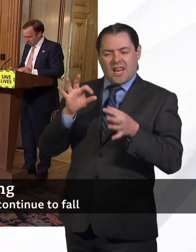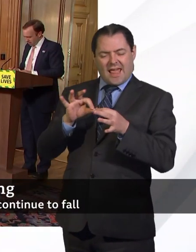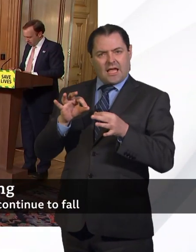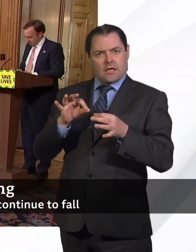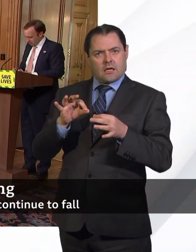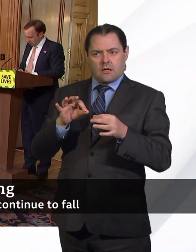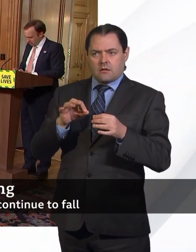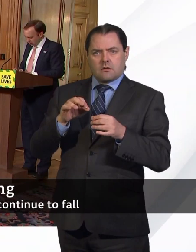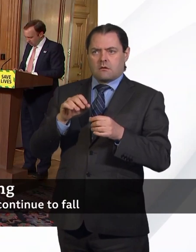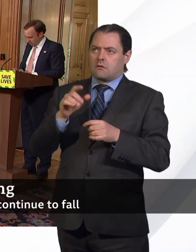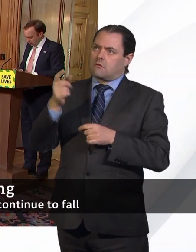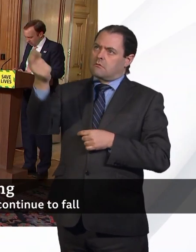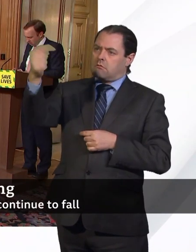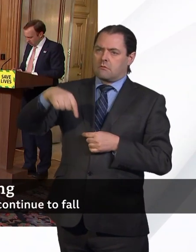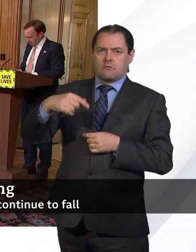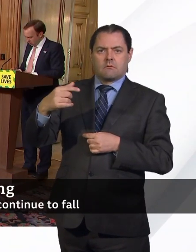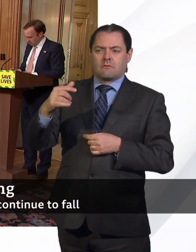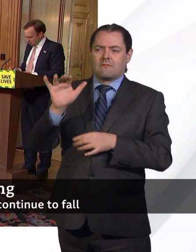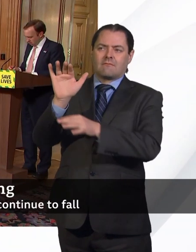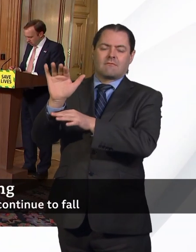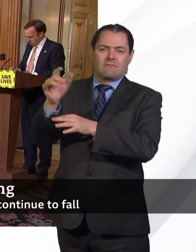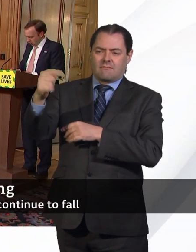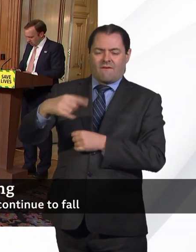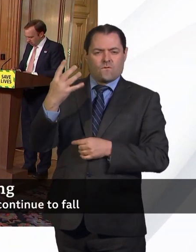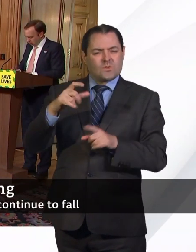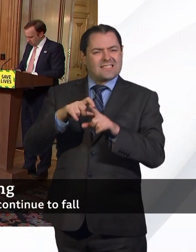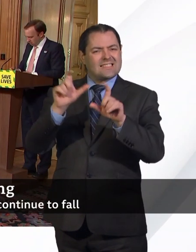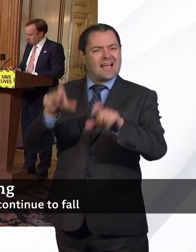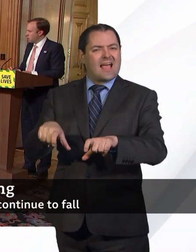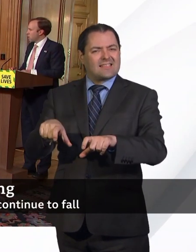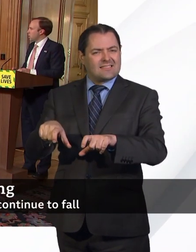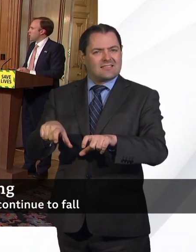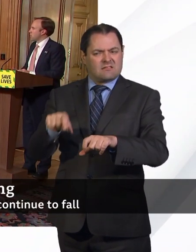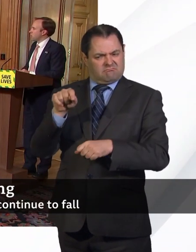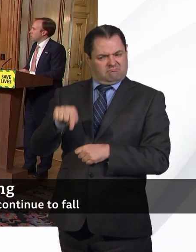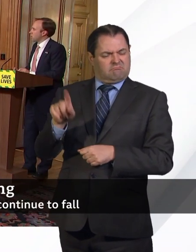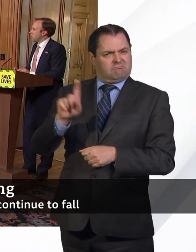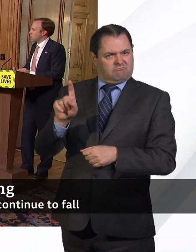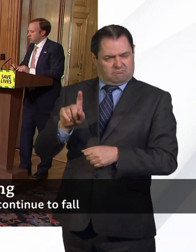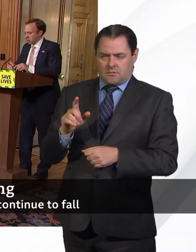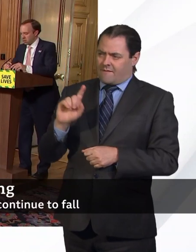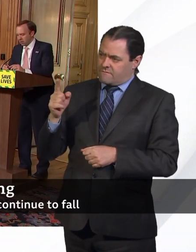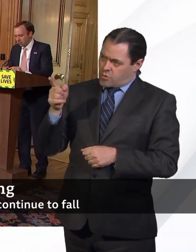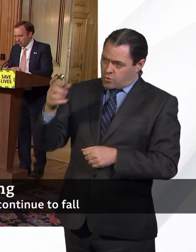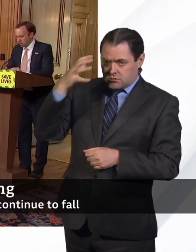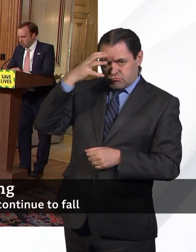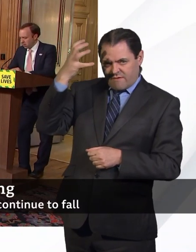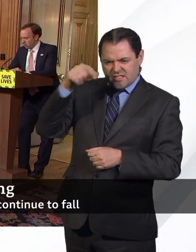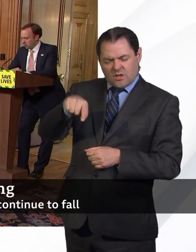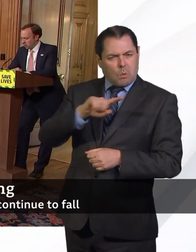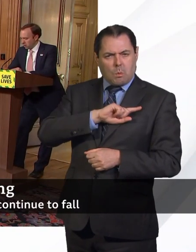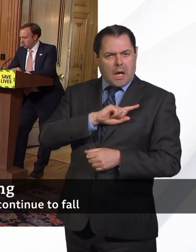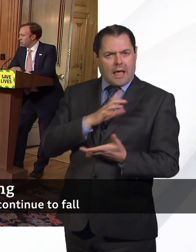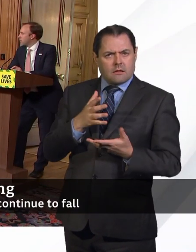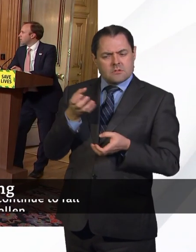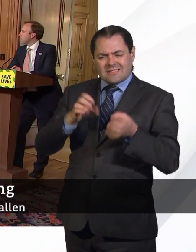blanket quarantine, a 14 day quarantine on people arriving overseas. Question, first of all, to Professor Newton. What is the scientific